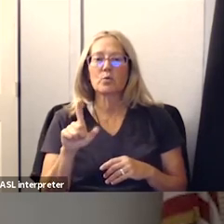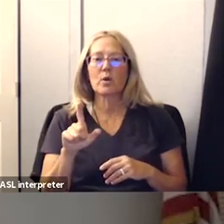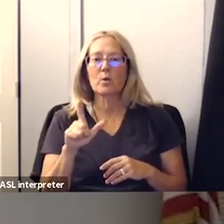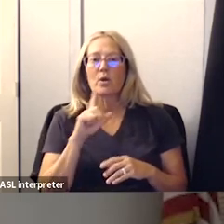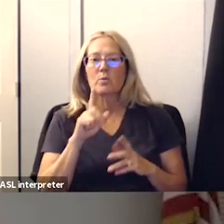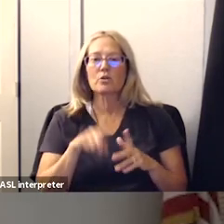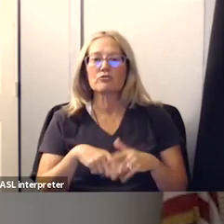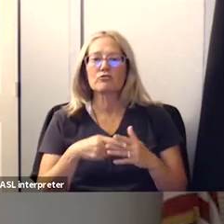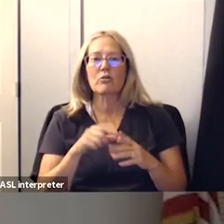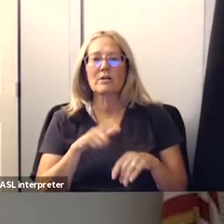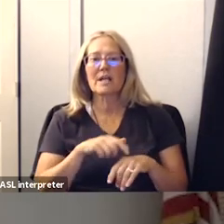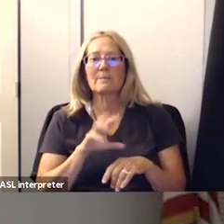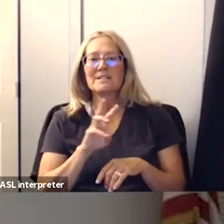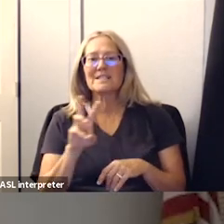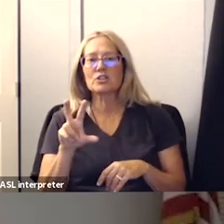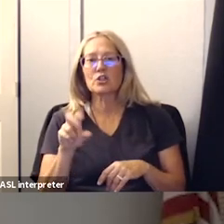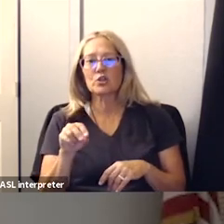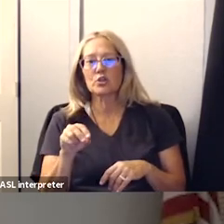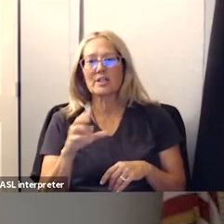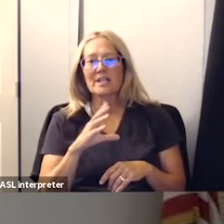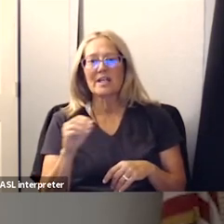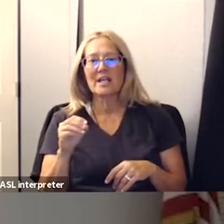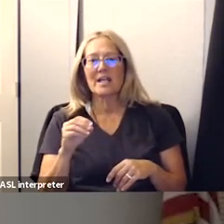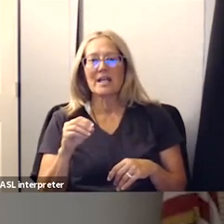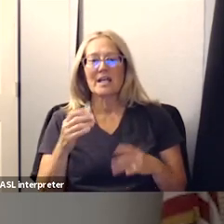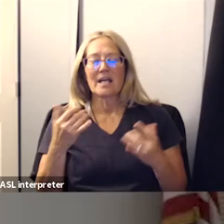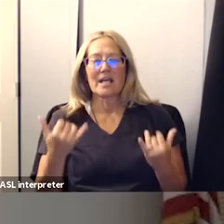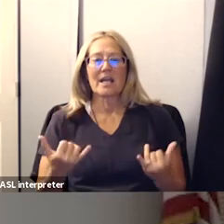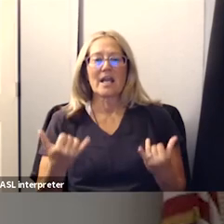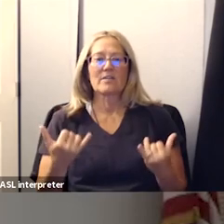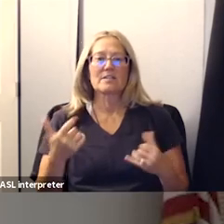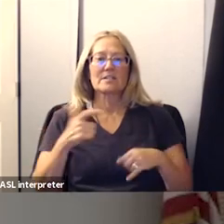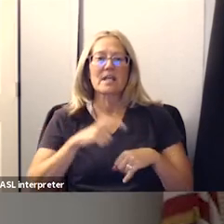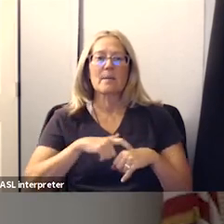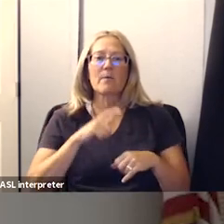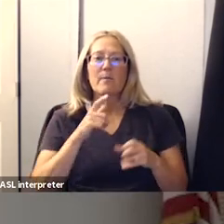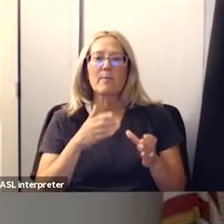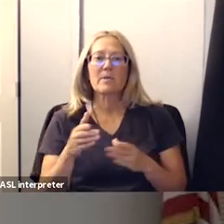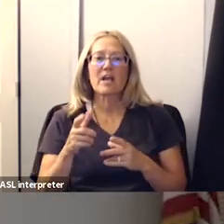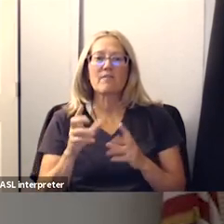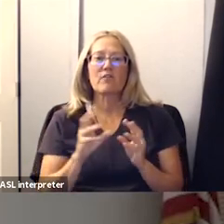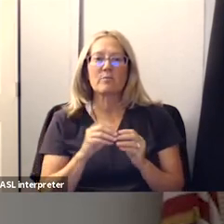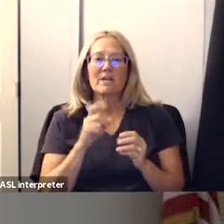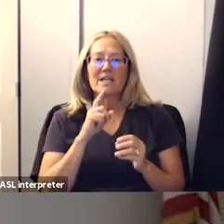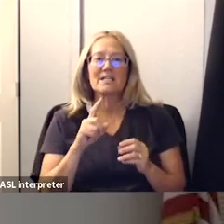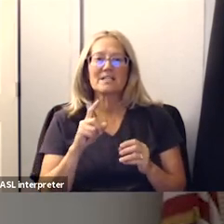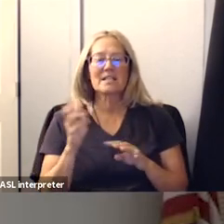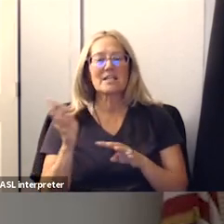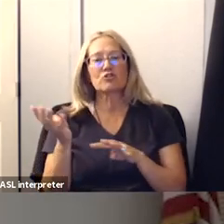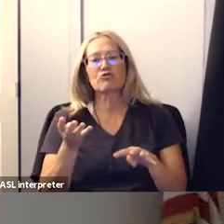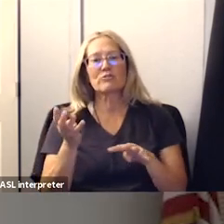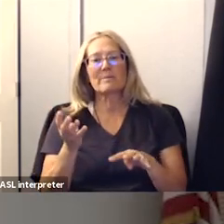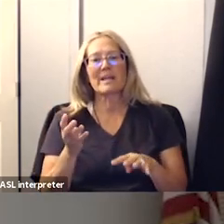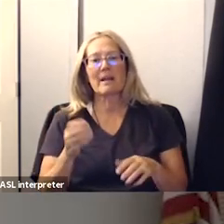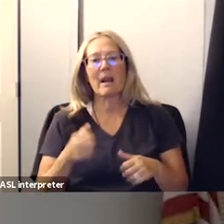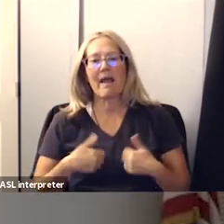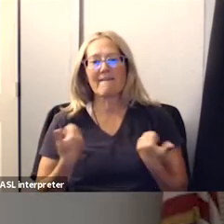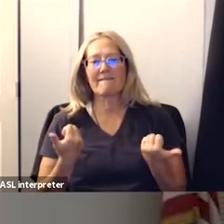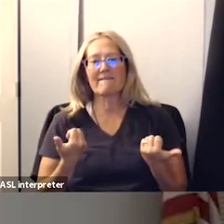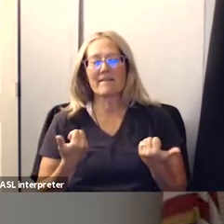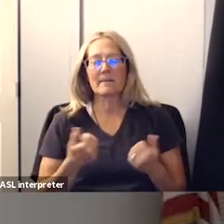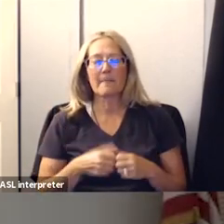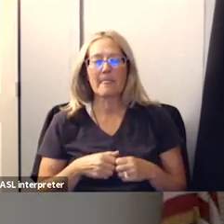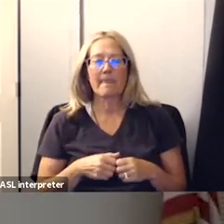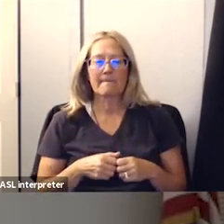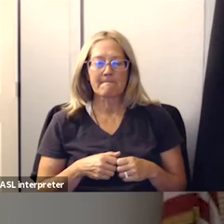begin at 6 30 p.m and at this time the plan for the meeting is to be live streamed so I'd like